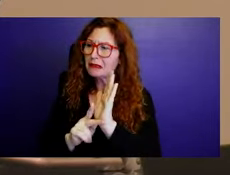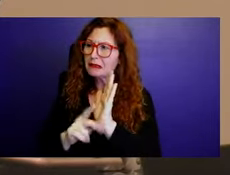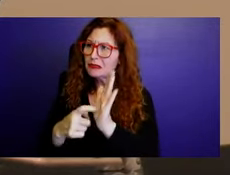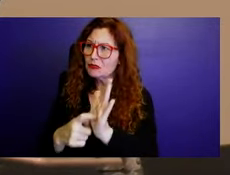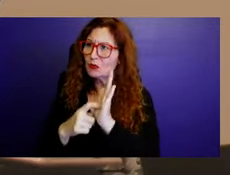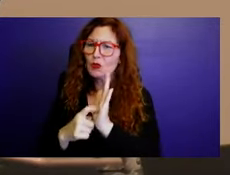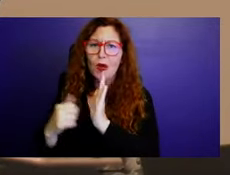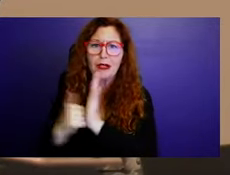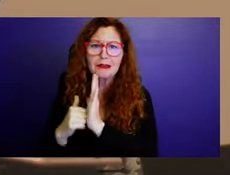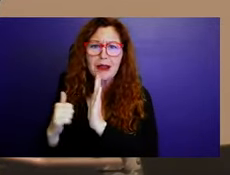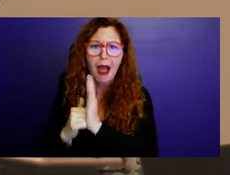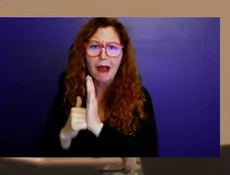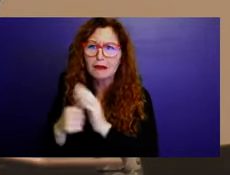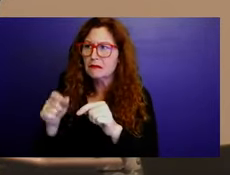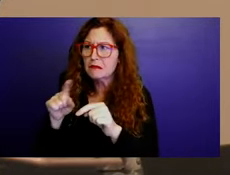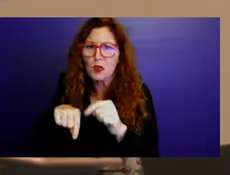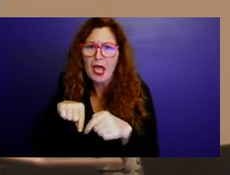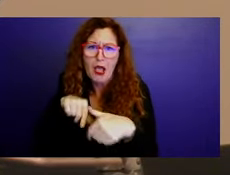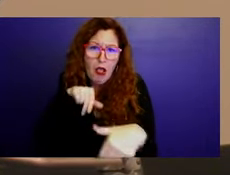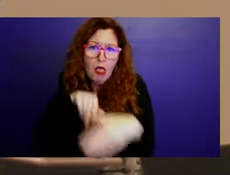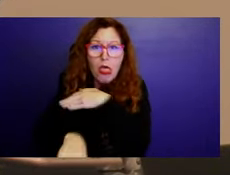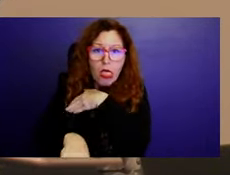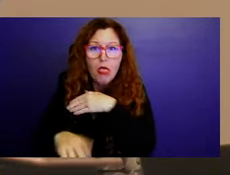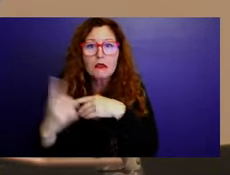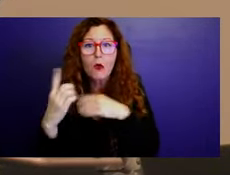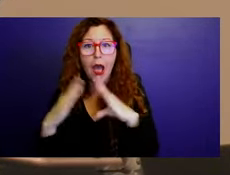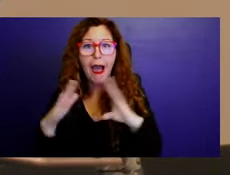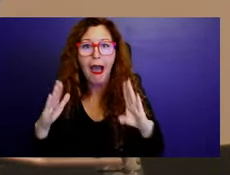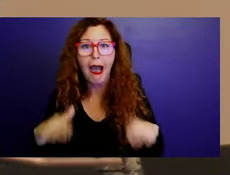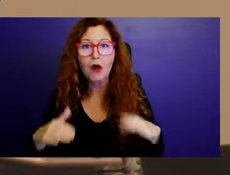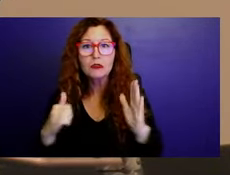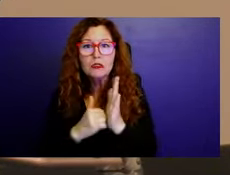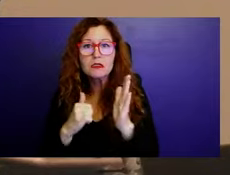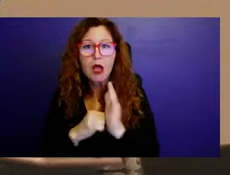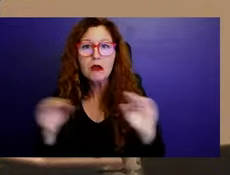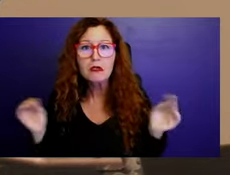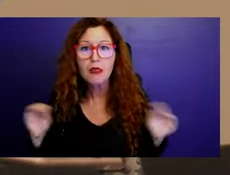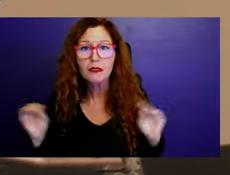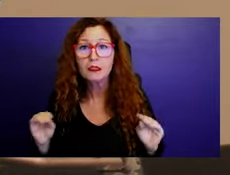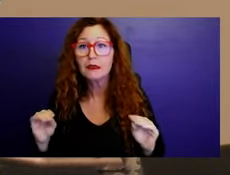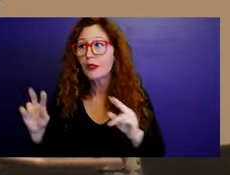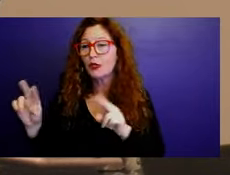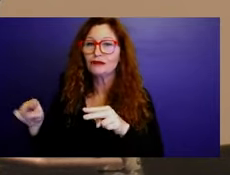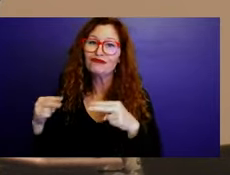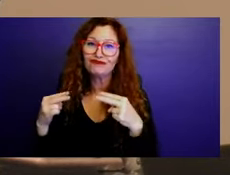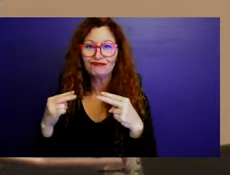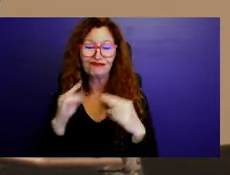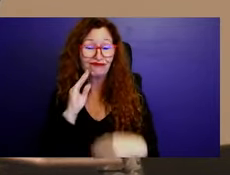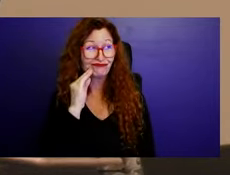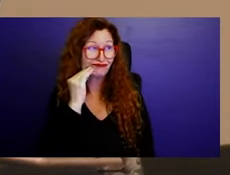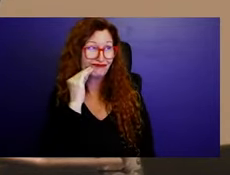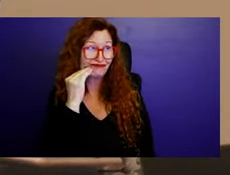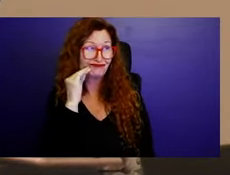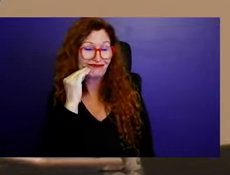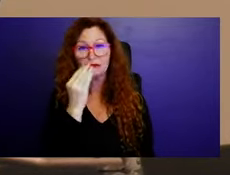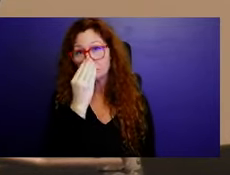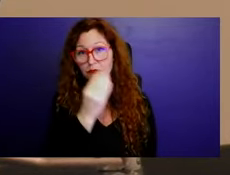before you enter anybody's home and stuff. And they just looked at each other and smiled at each other and didn't give it a second thought.